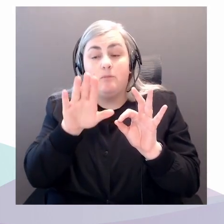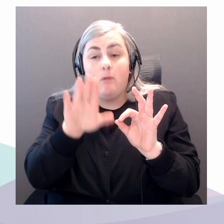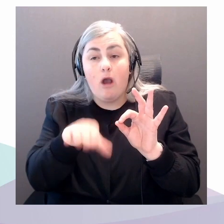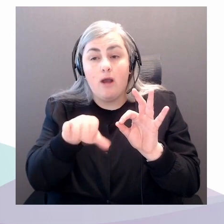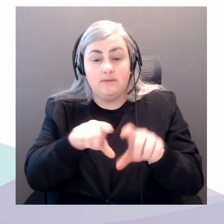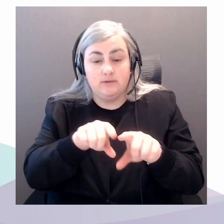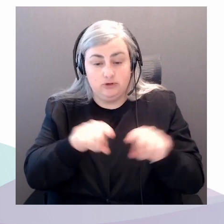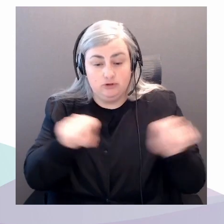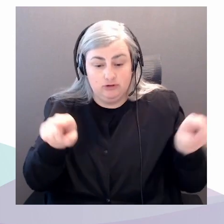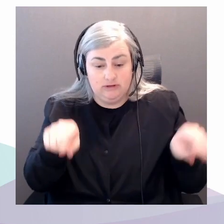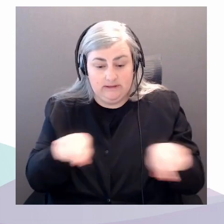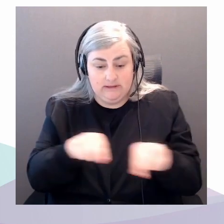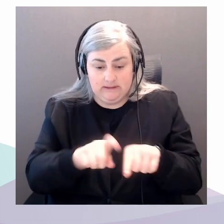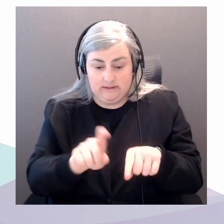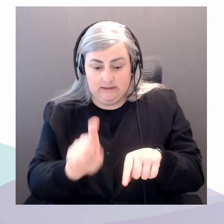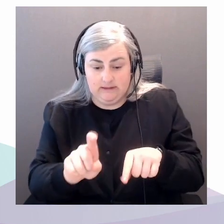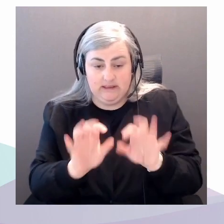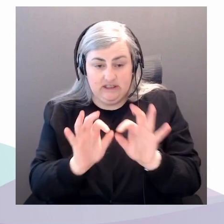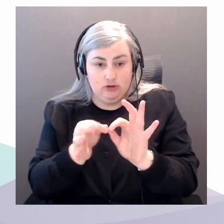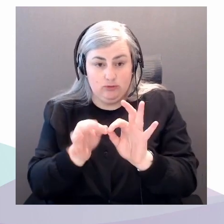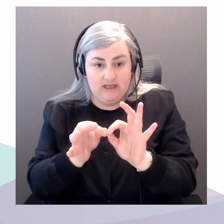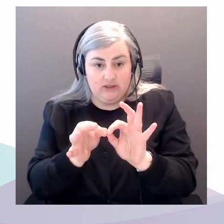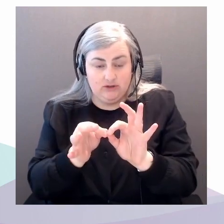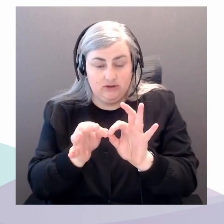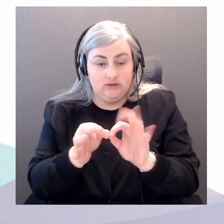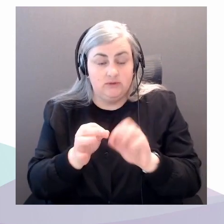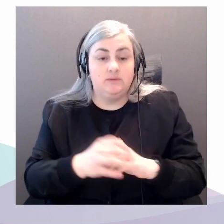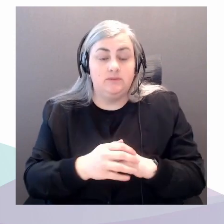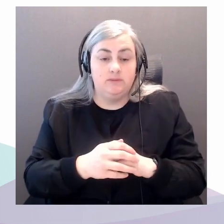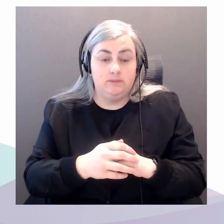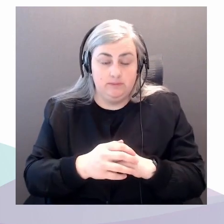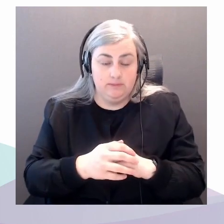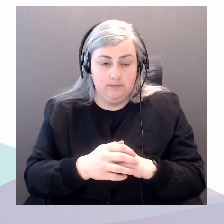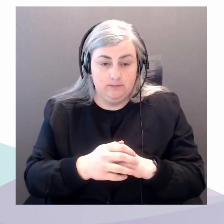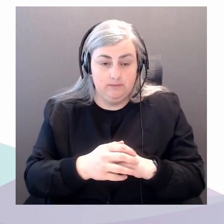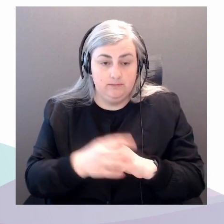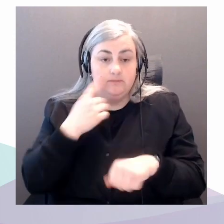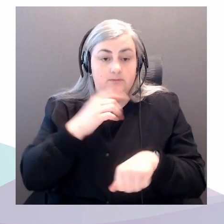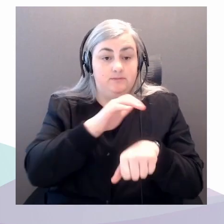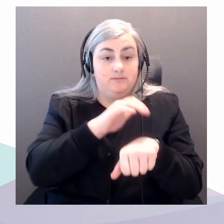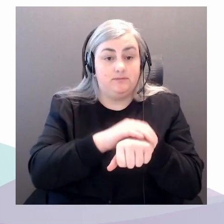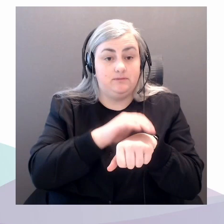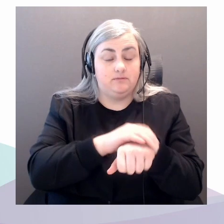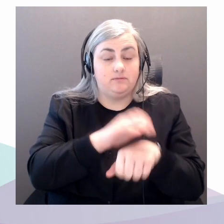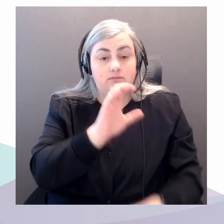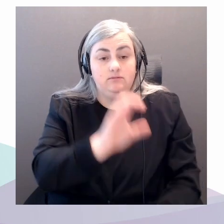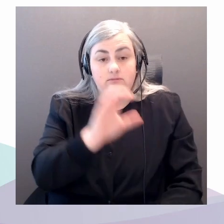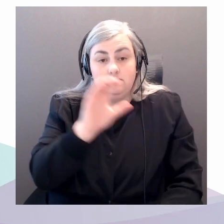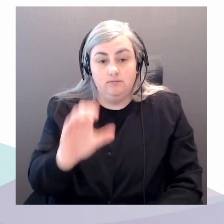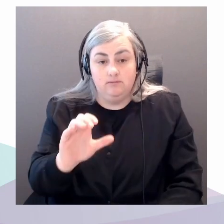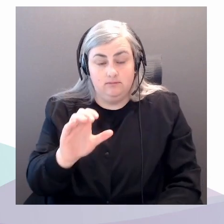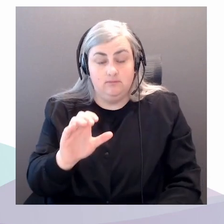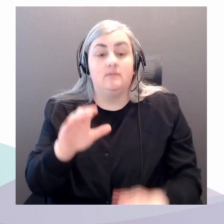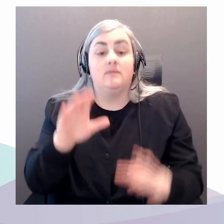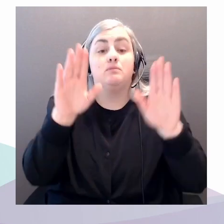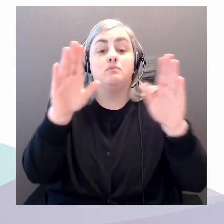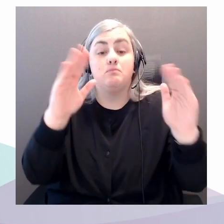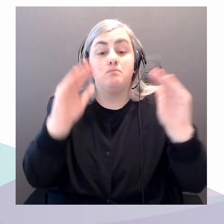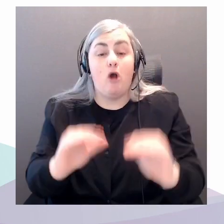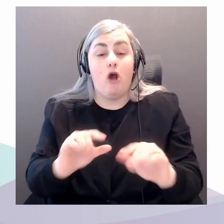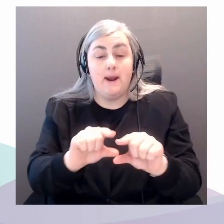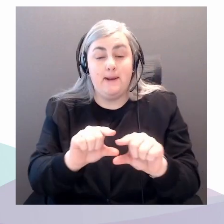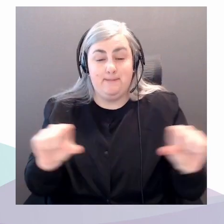To turn on English closed captioning, please navigate to the bottom of your screen and click on the closed